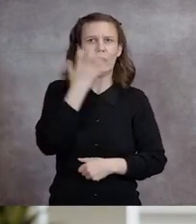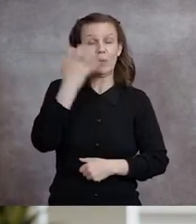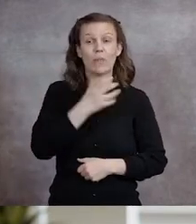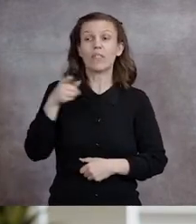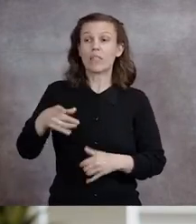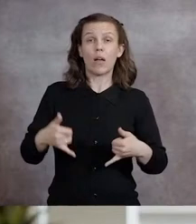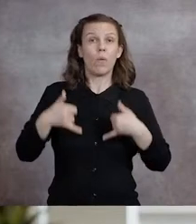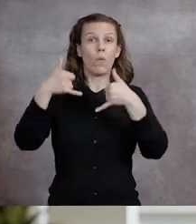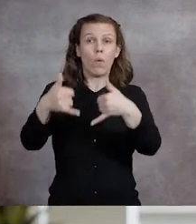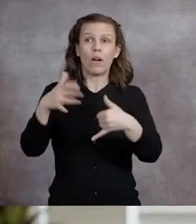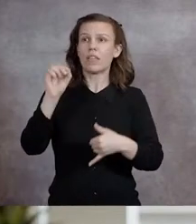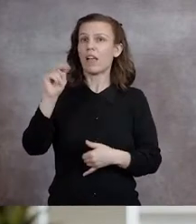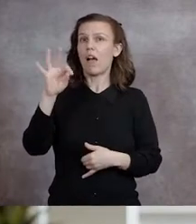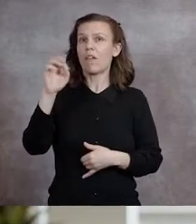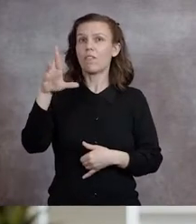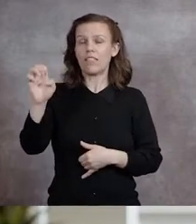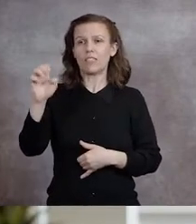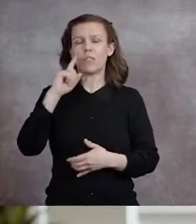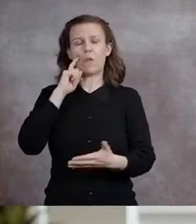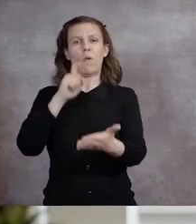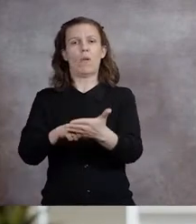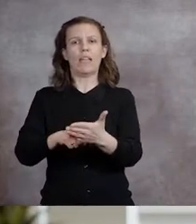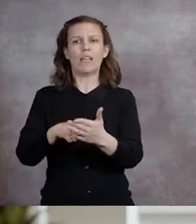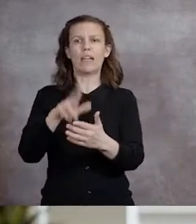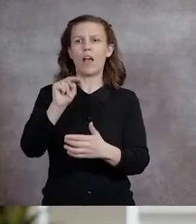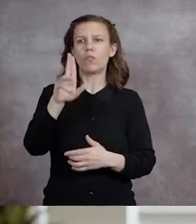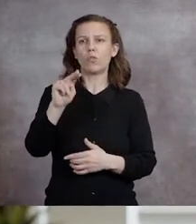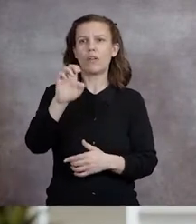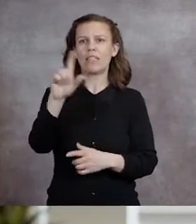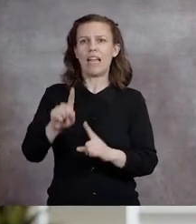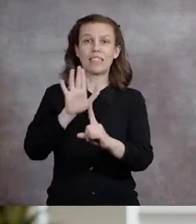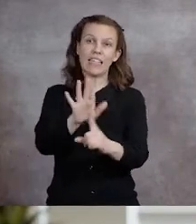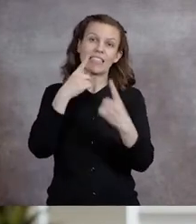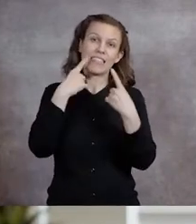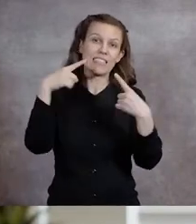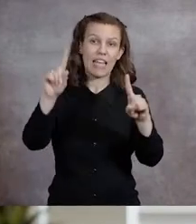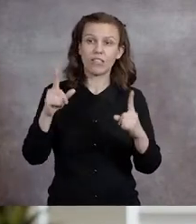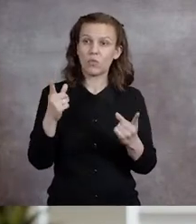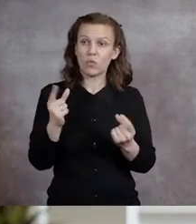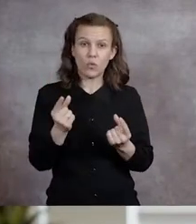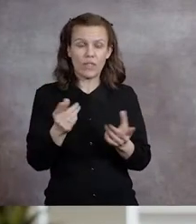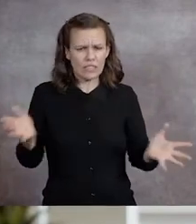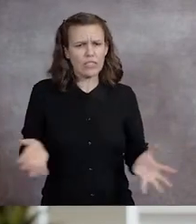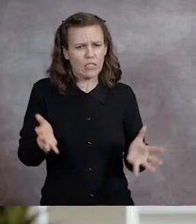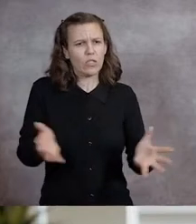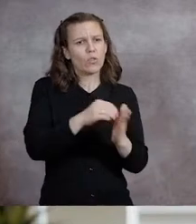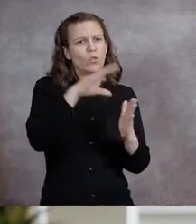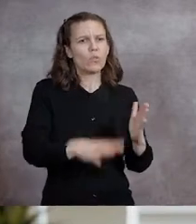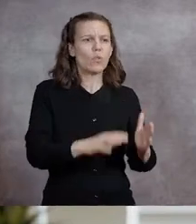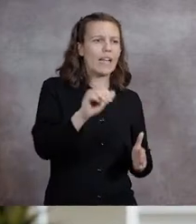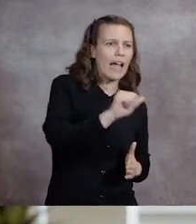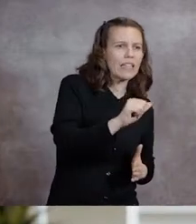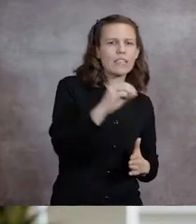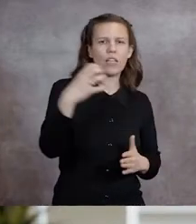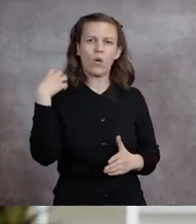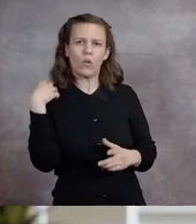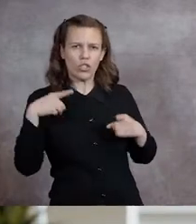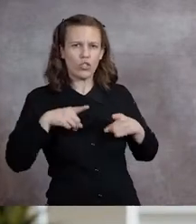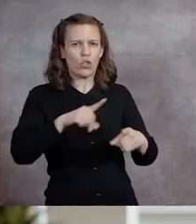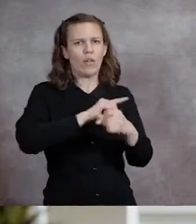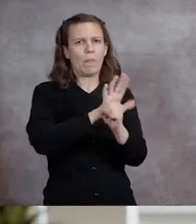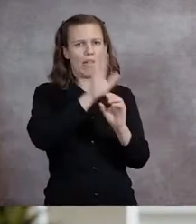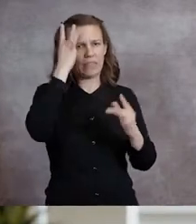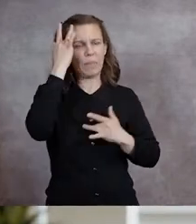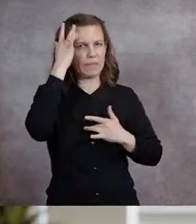the award, the conference made particular note of his success steering our student-athletes and coaches through the COVID pandemic.